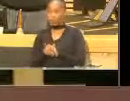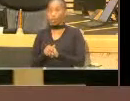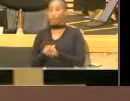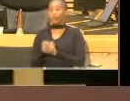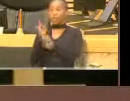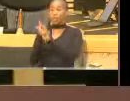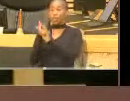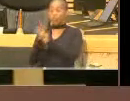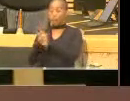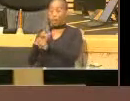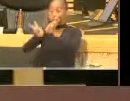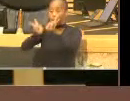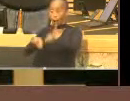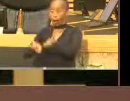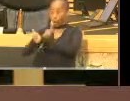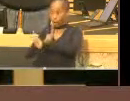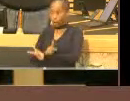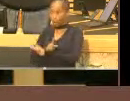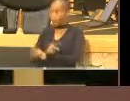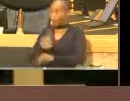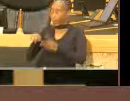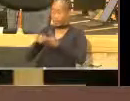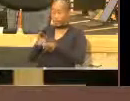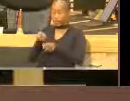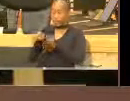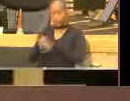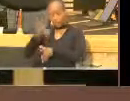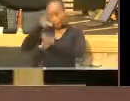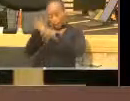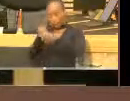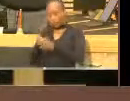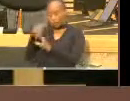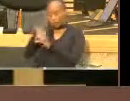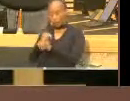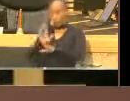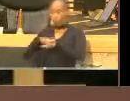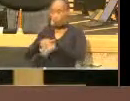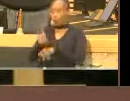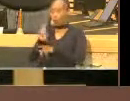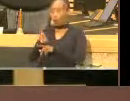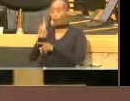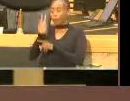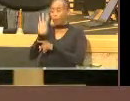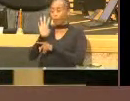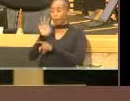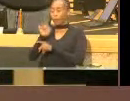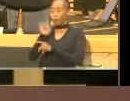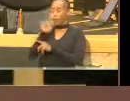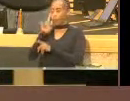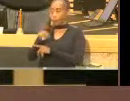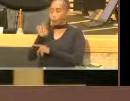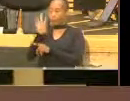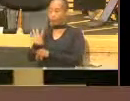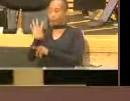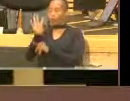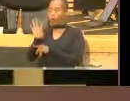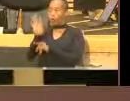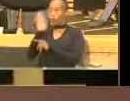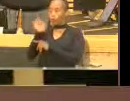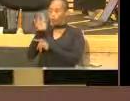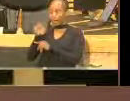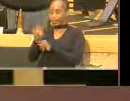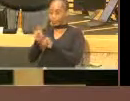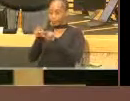incremental approach towards maturity as we are lending the investment on the $1.4 billion pipeline of investment, all